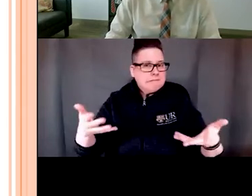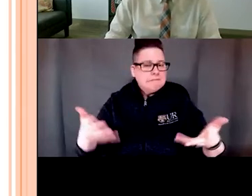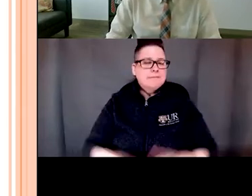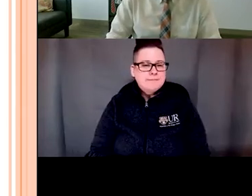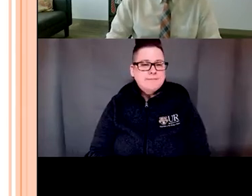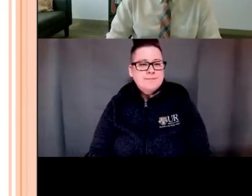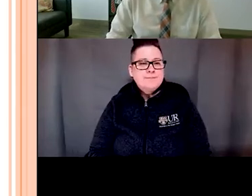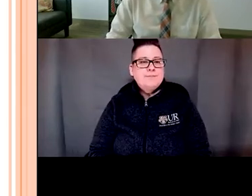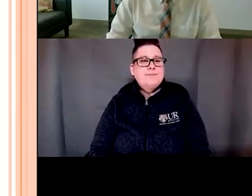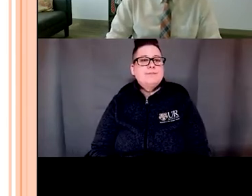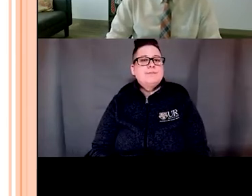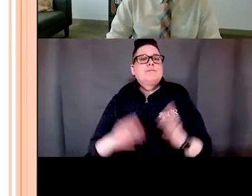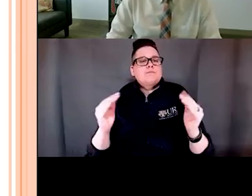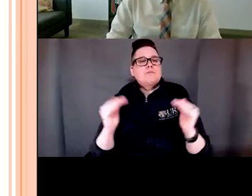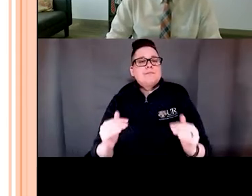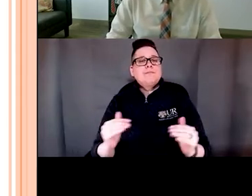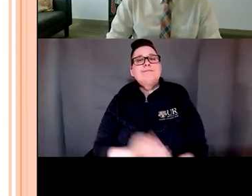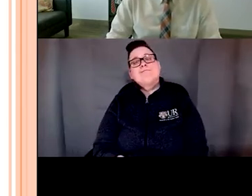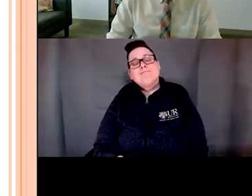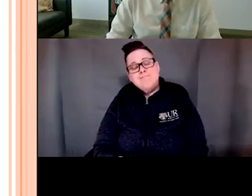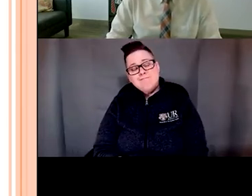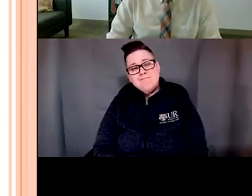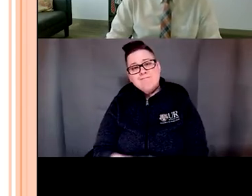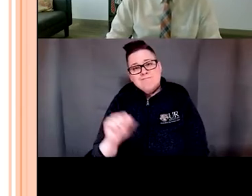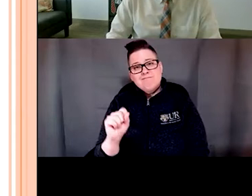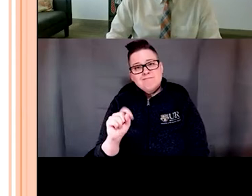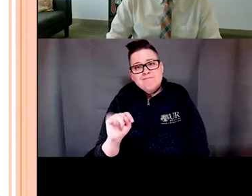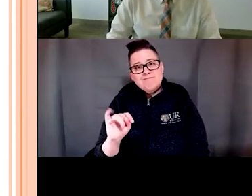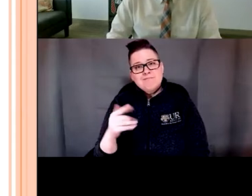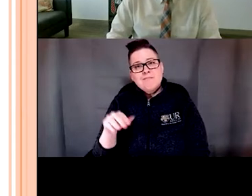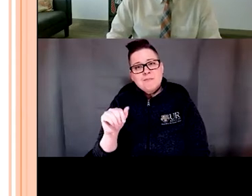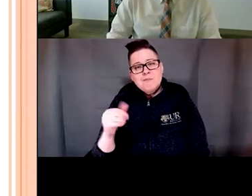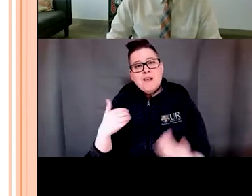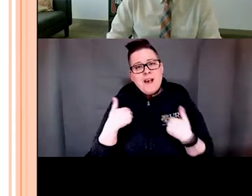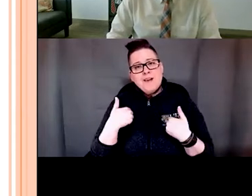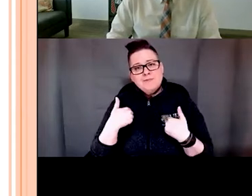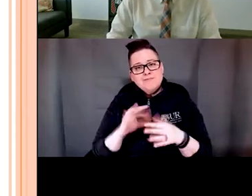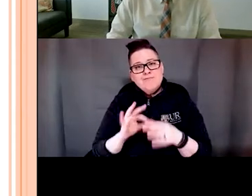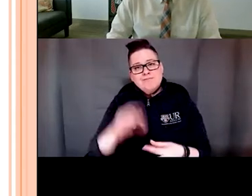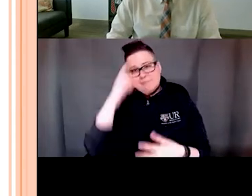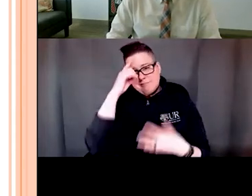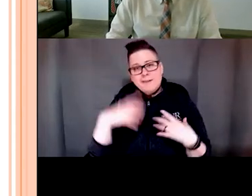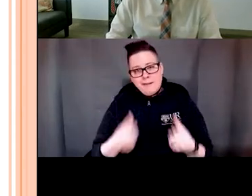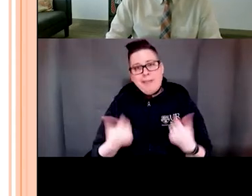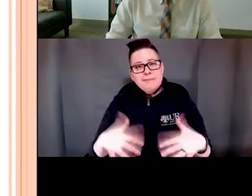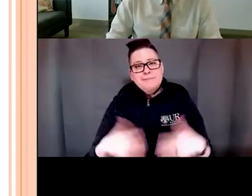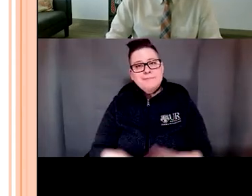And then also there's a very big stigma surrounding mental health, right? When we talk about